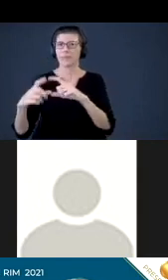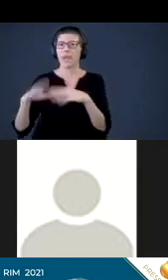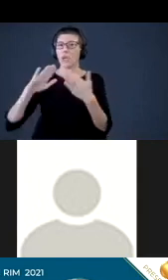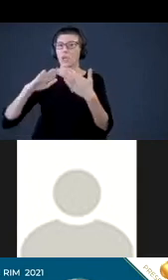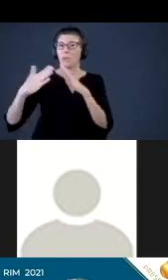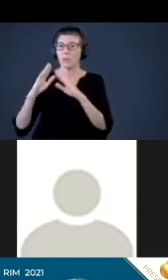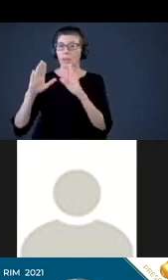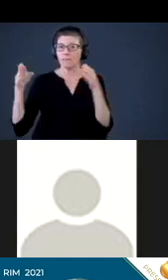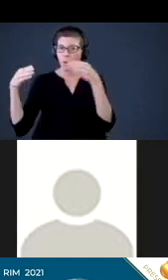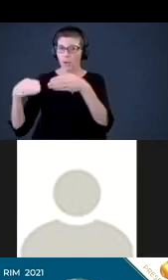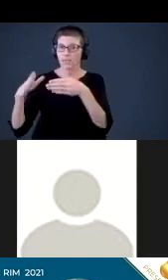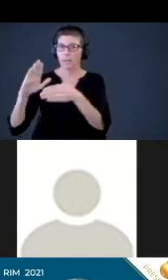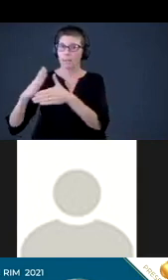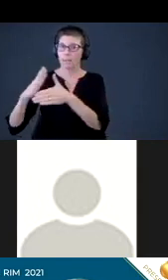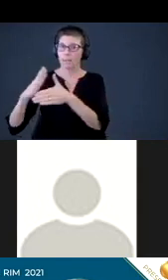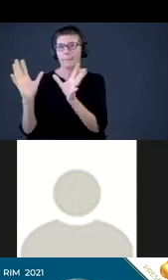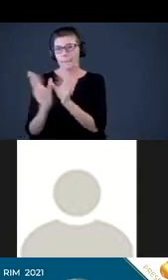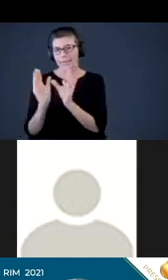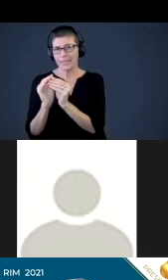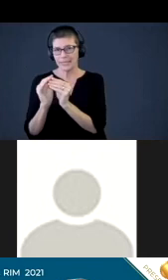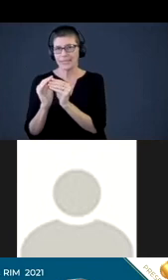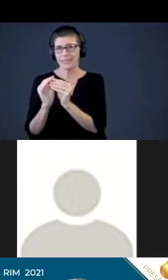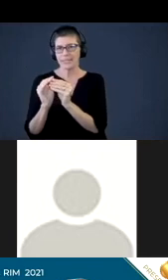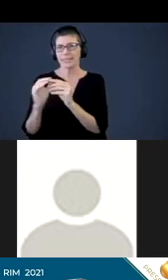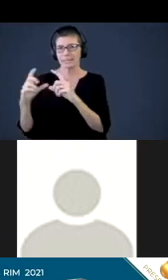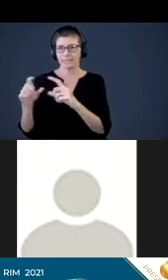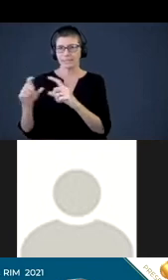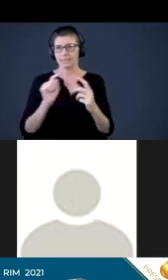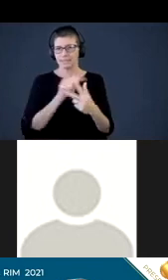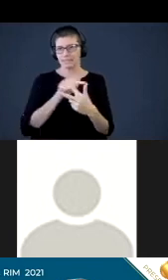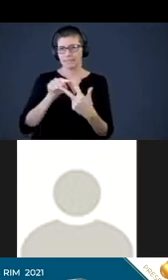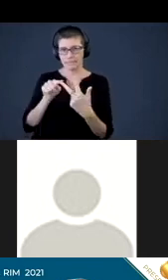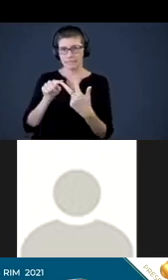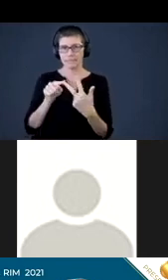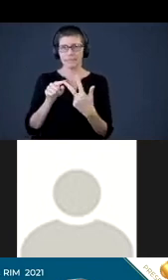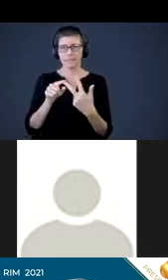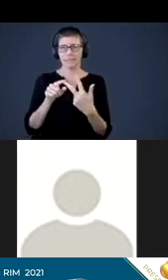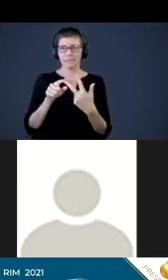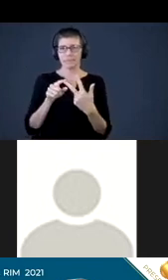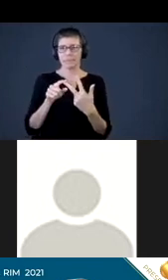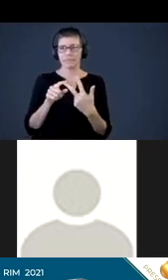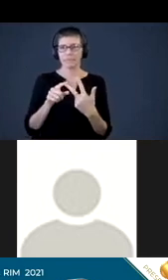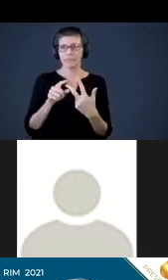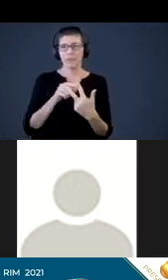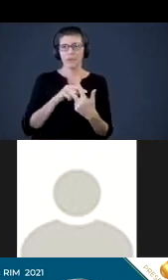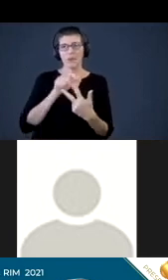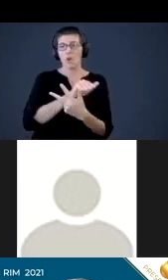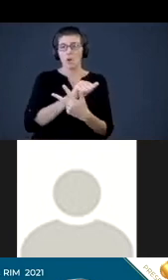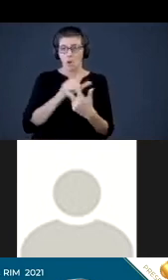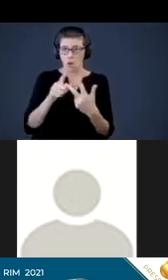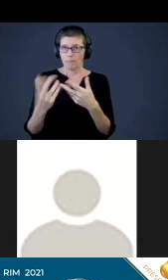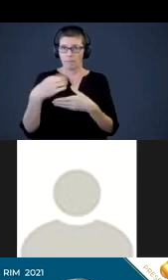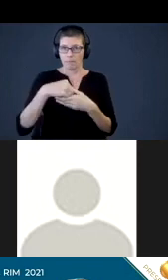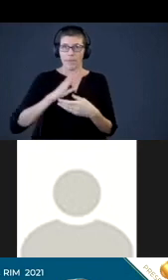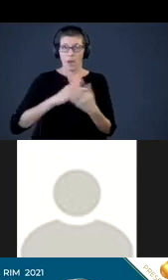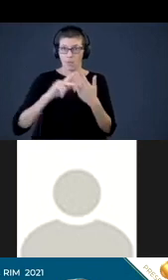community focused partnership meetings at the center of this circle. These are all areas and components of our project